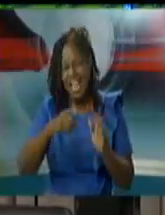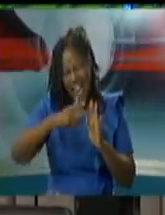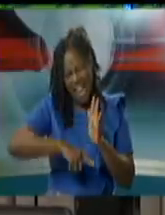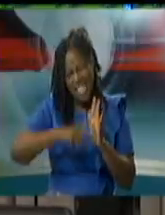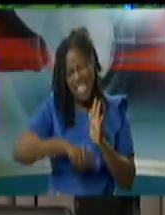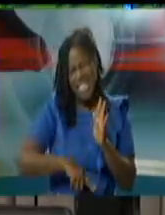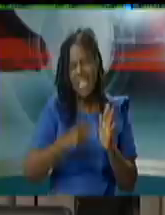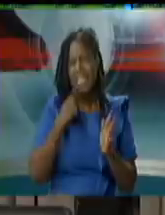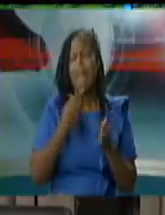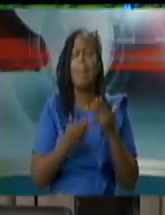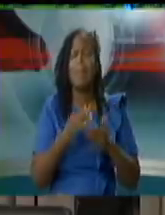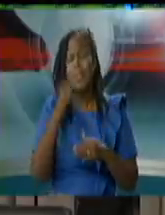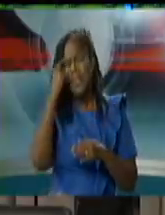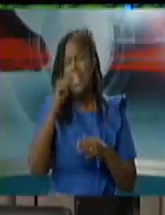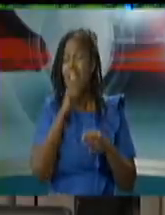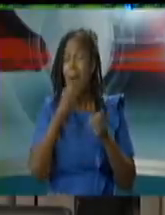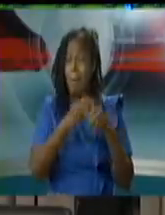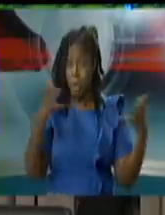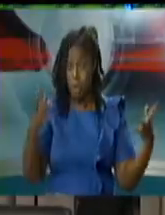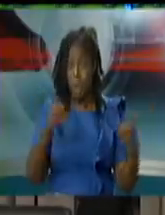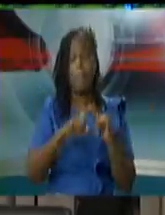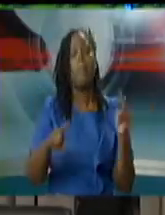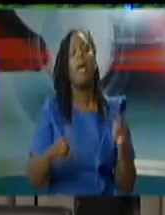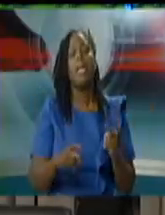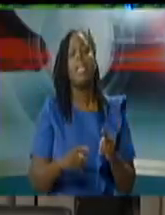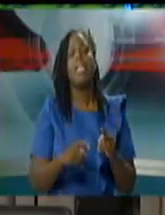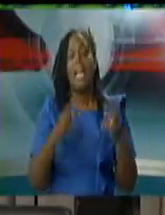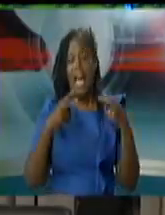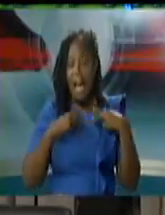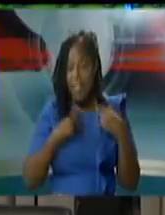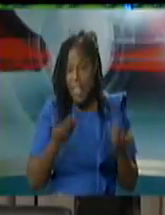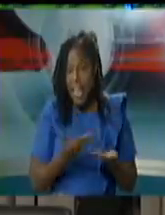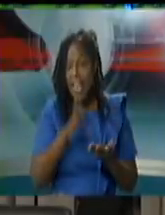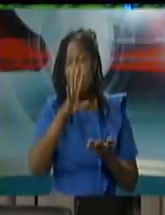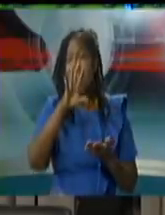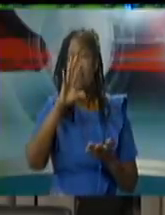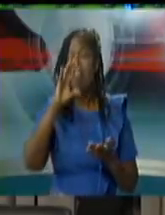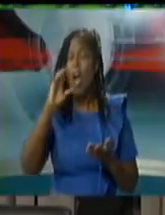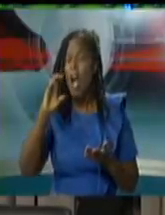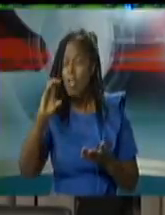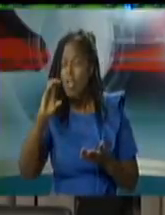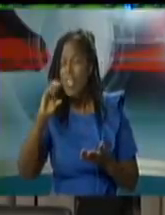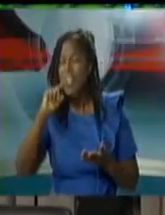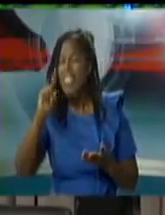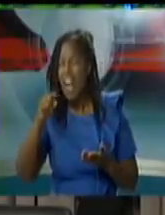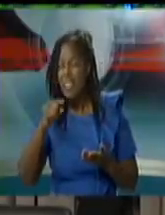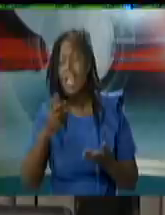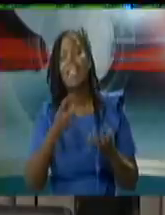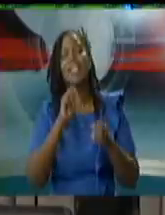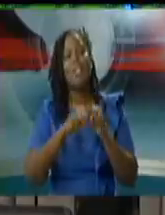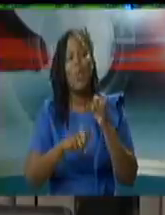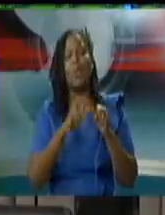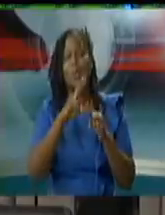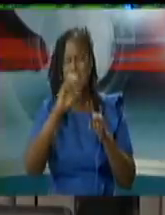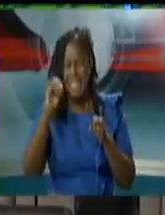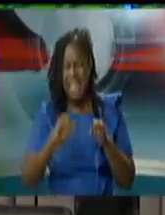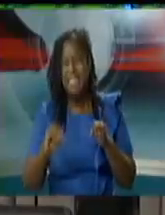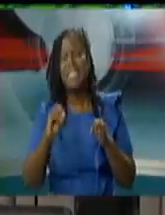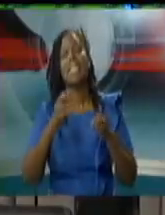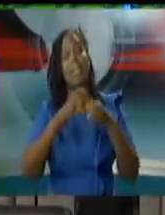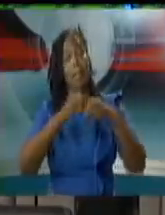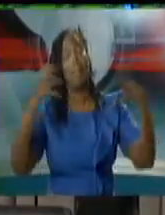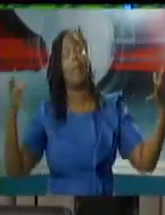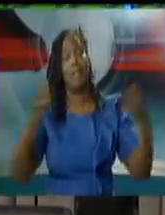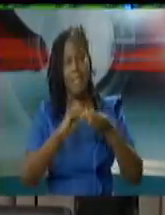of ncd drugs via cdap we have done a whole plethora of activities across the